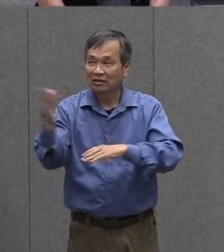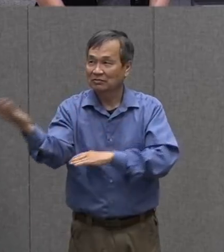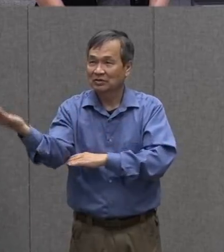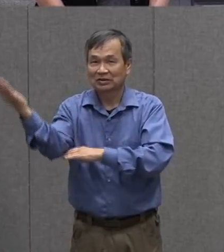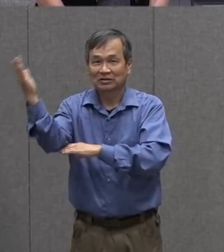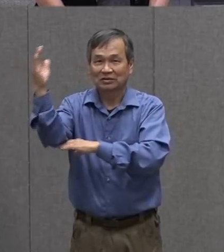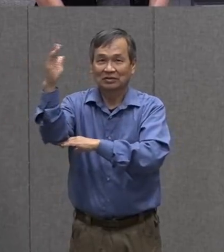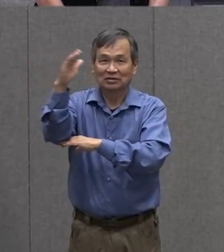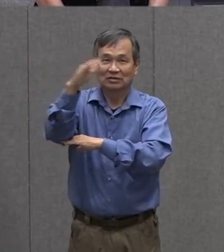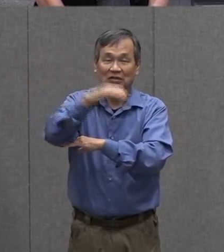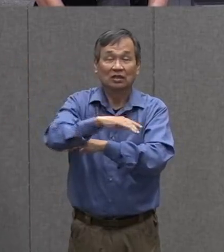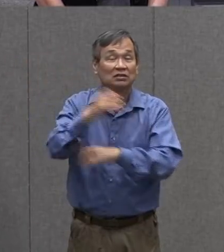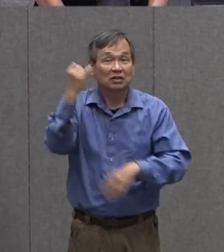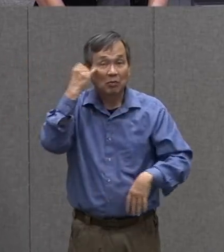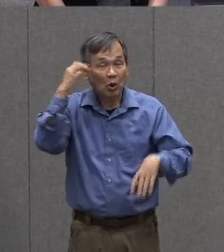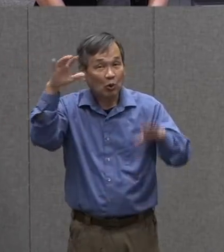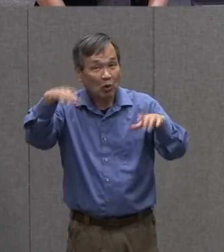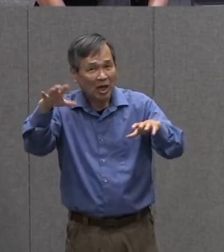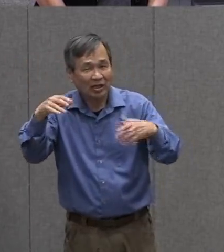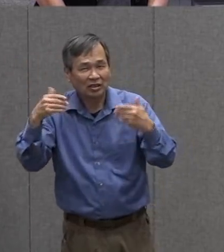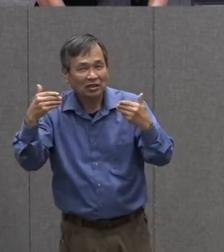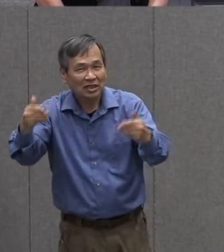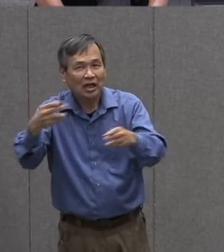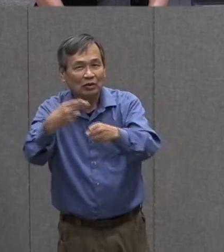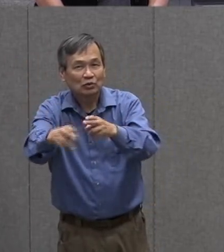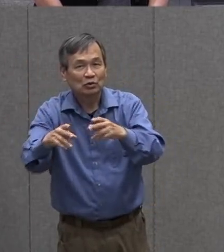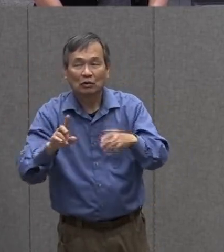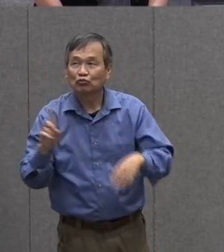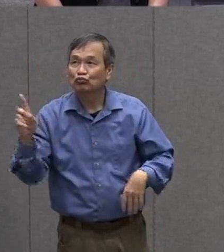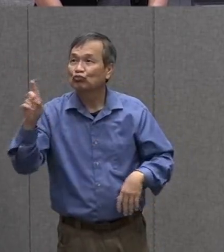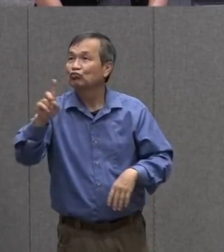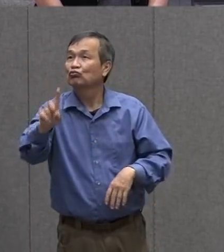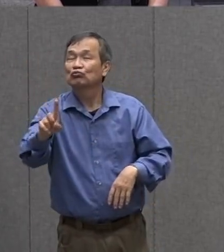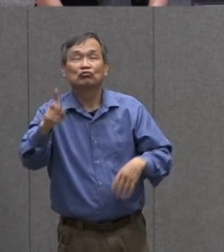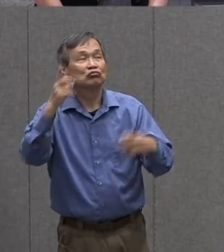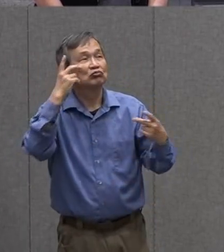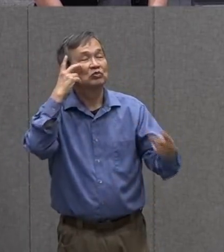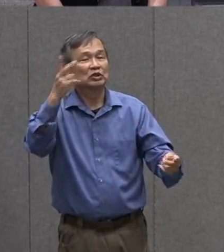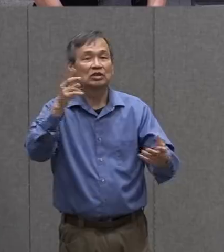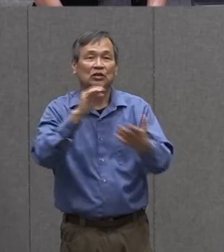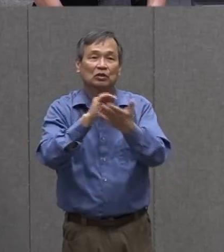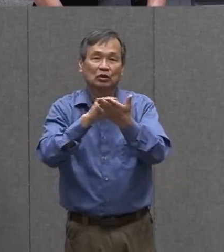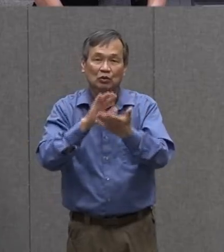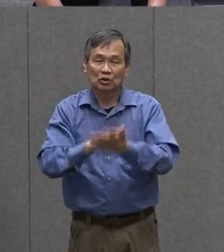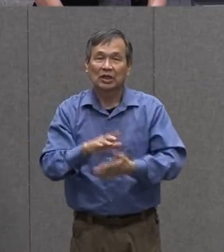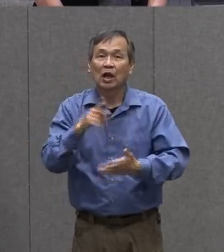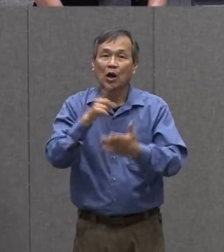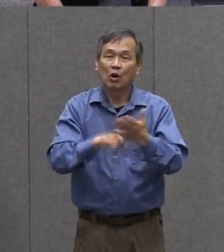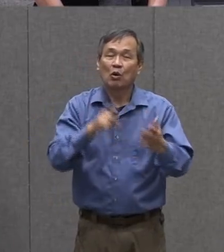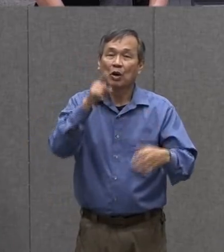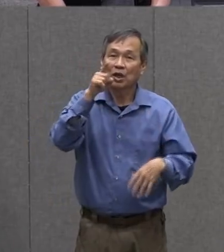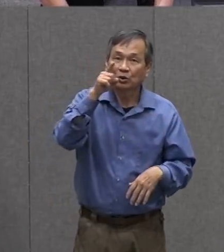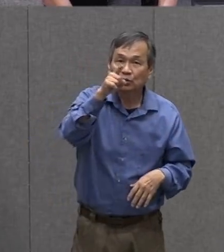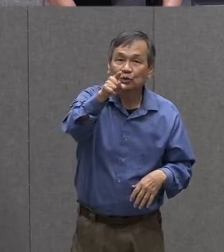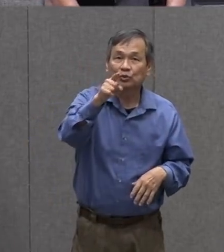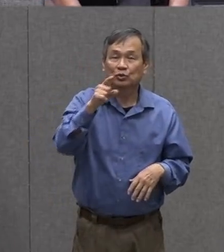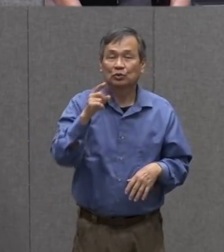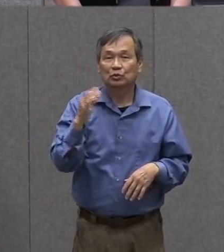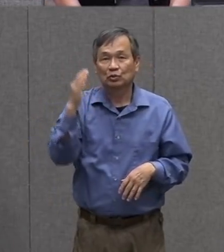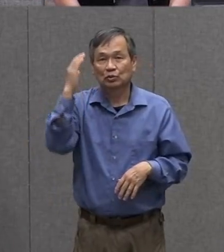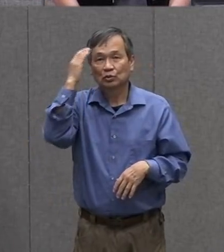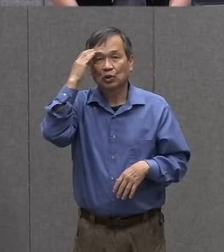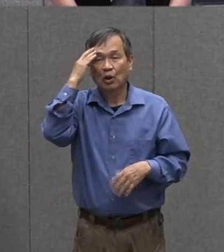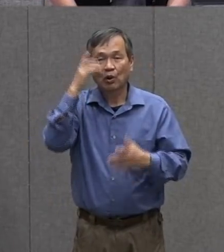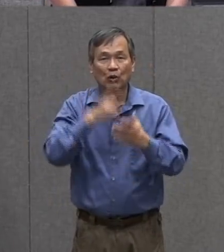Go out when it's raining just for a little while. And record what you know about